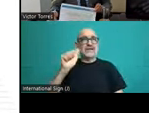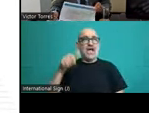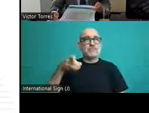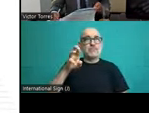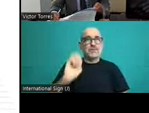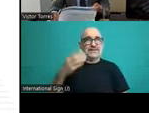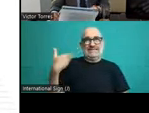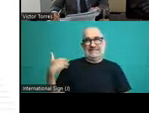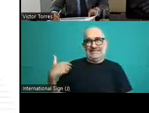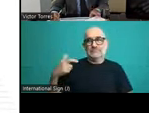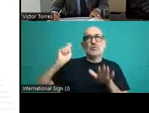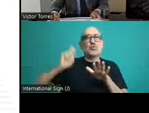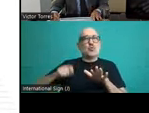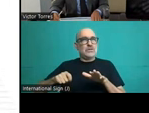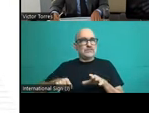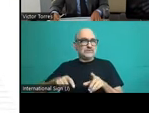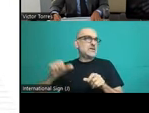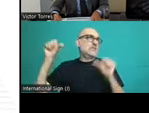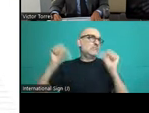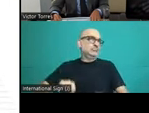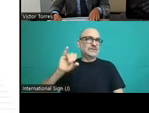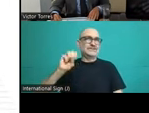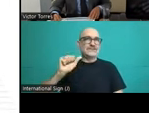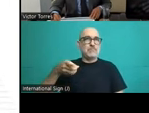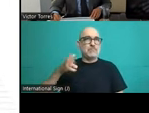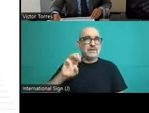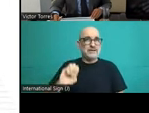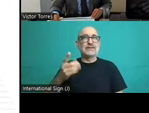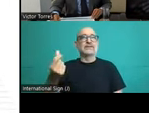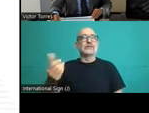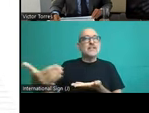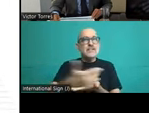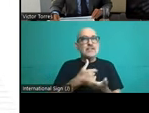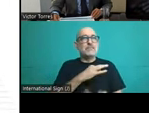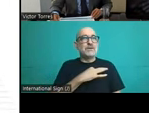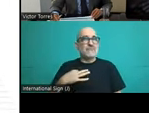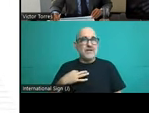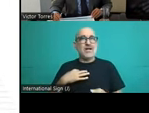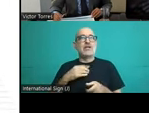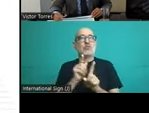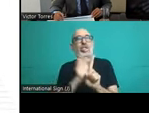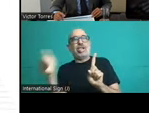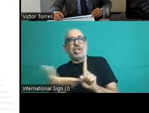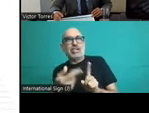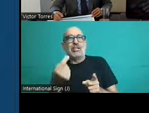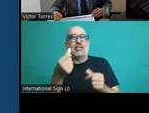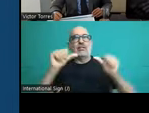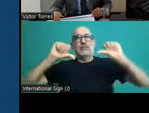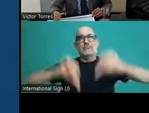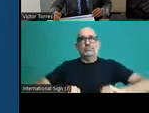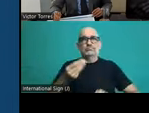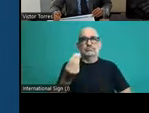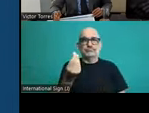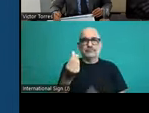private insurance because there is a lack of incentives and it is not focused